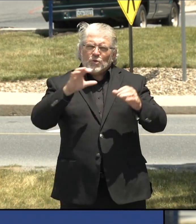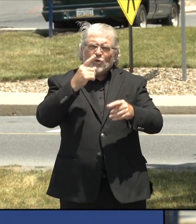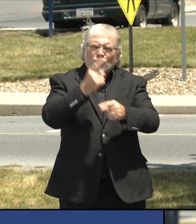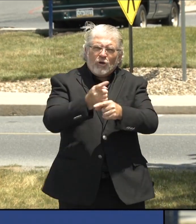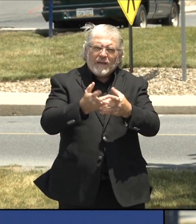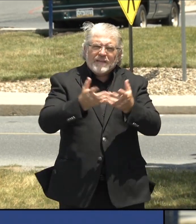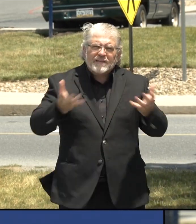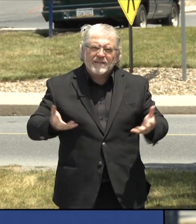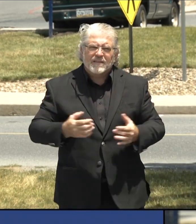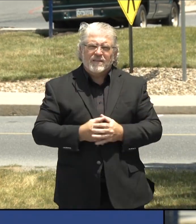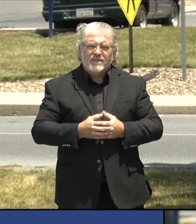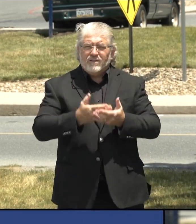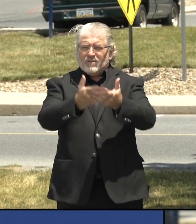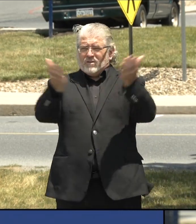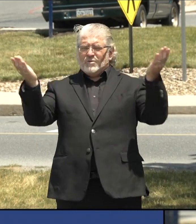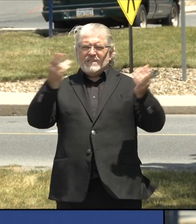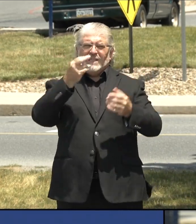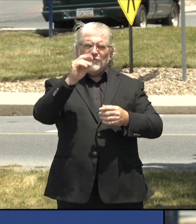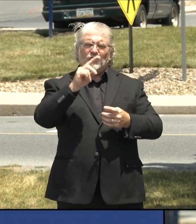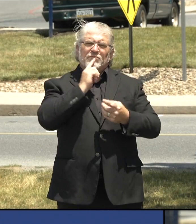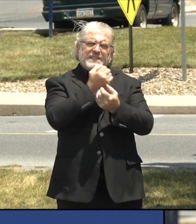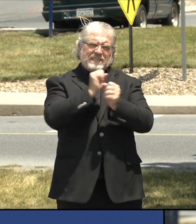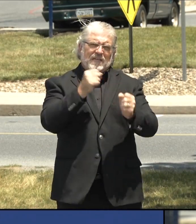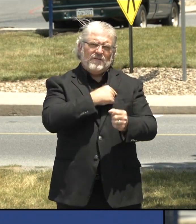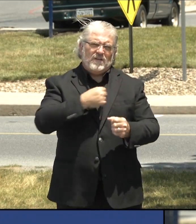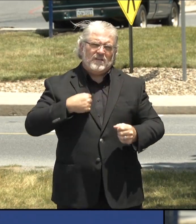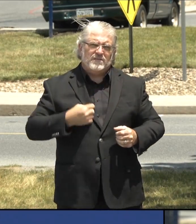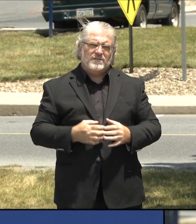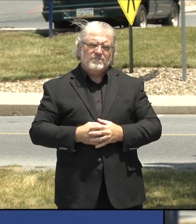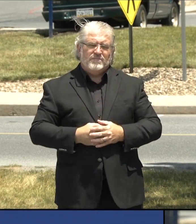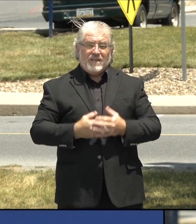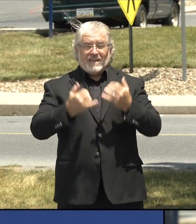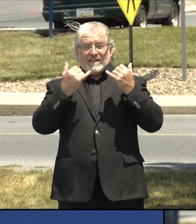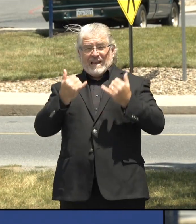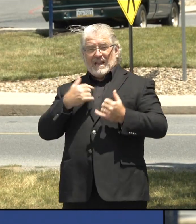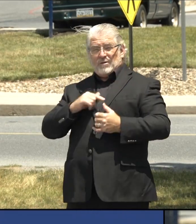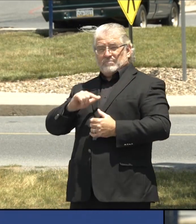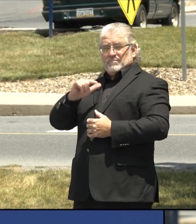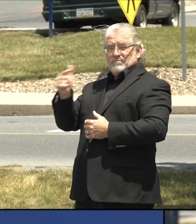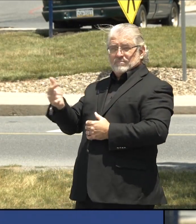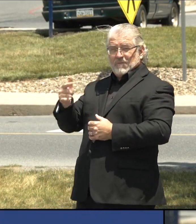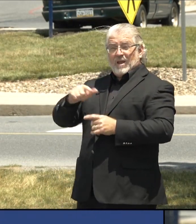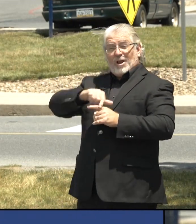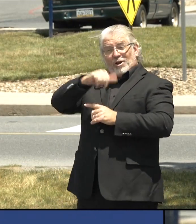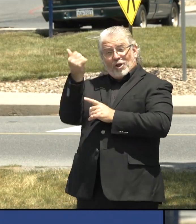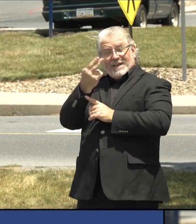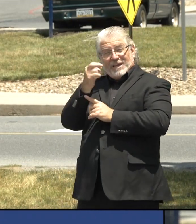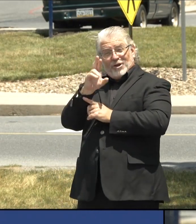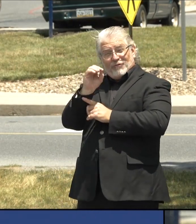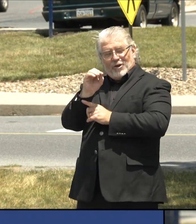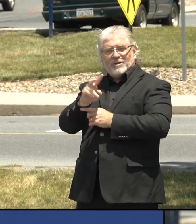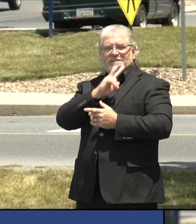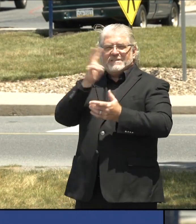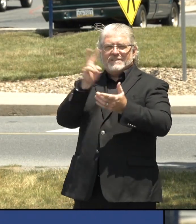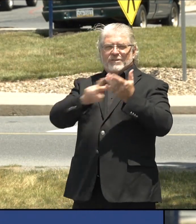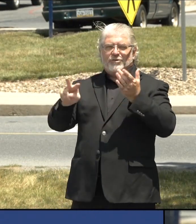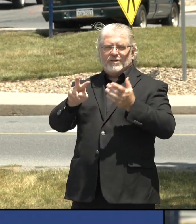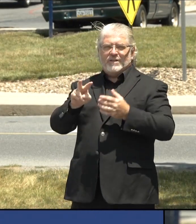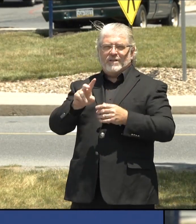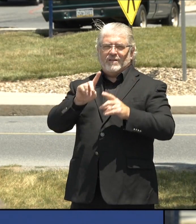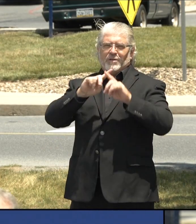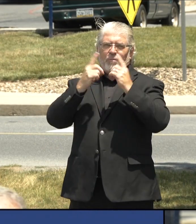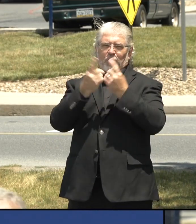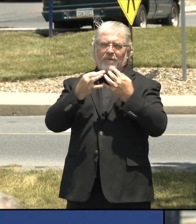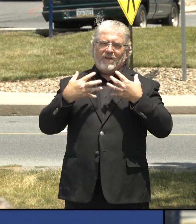And with that, I'd like to turn over to another hero, the Secretary of Health and the Department of Health in Pennsylvania, Rachel Levine, Dr. Levine, who has